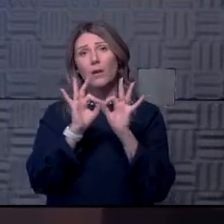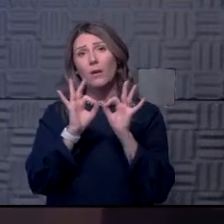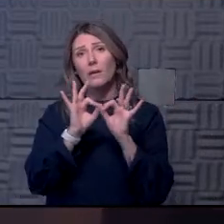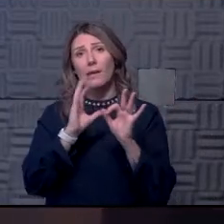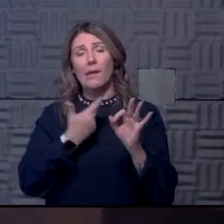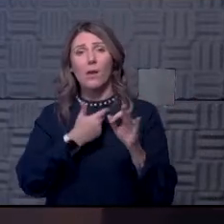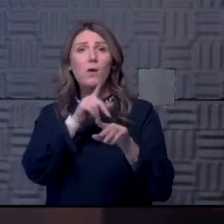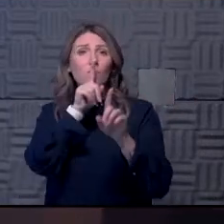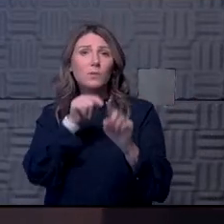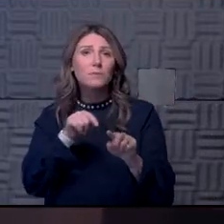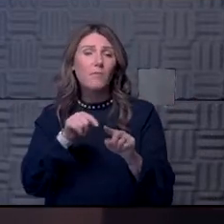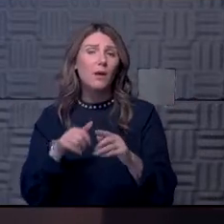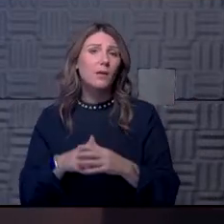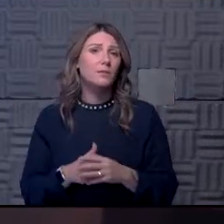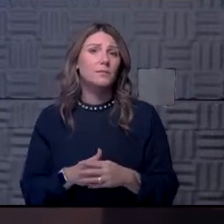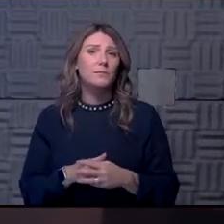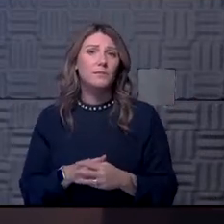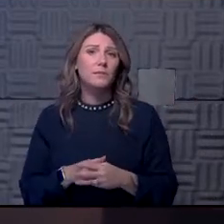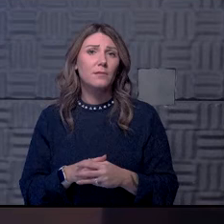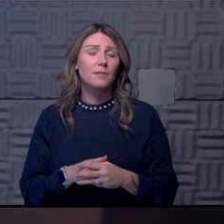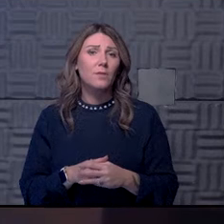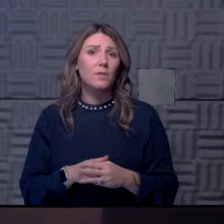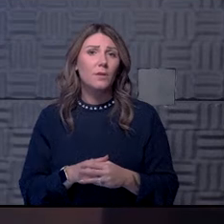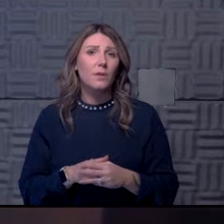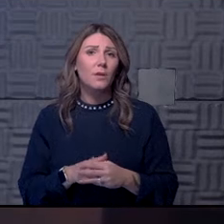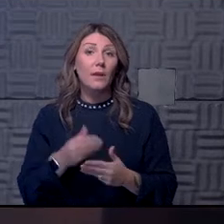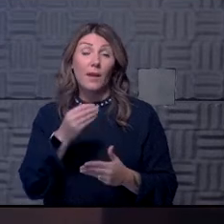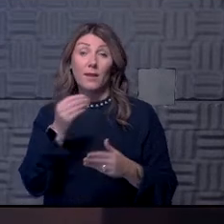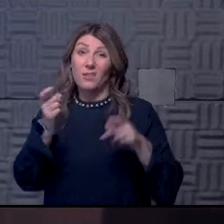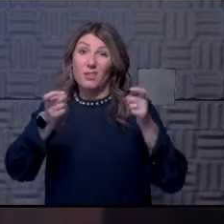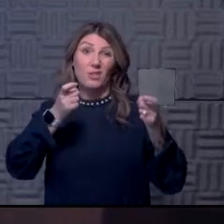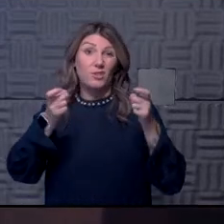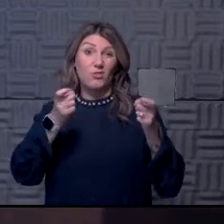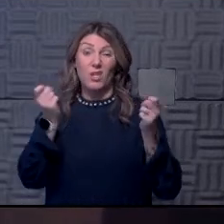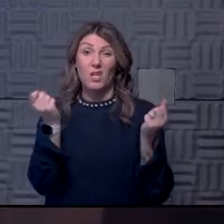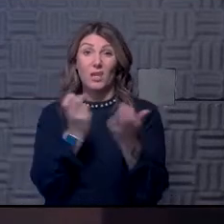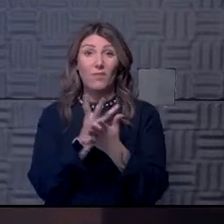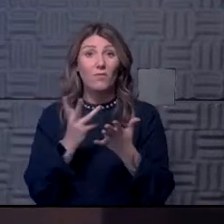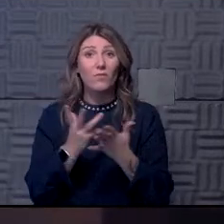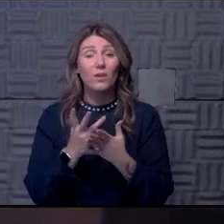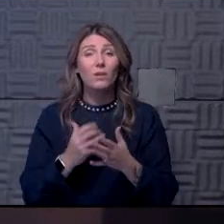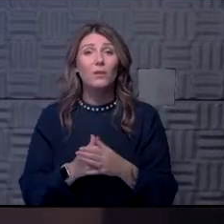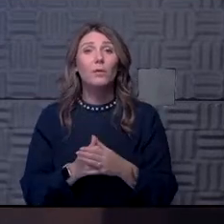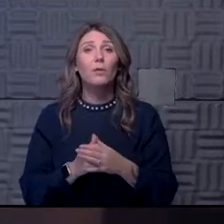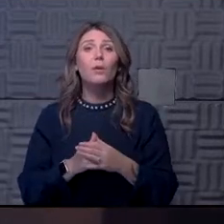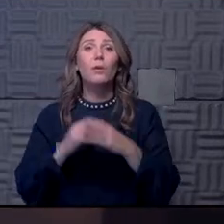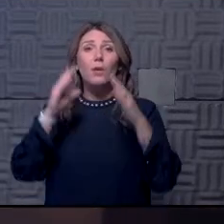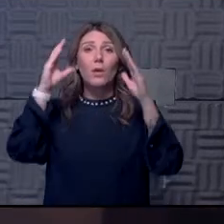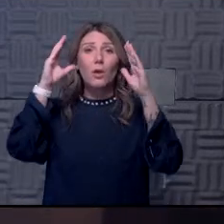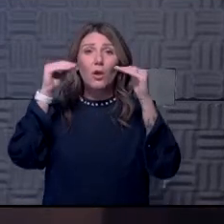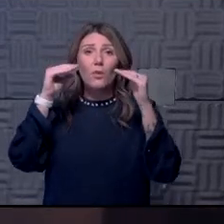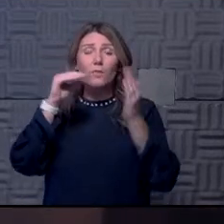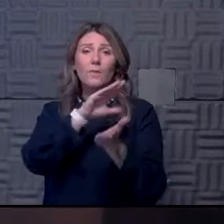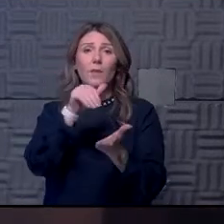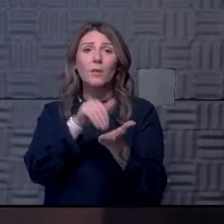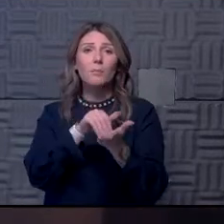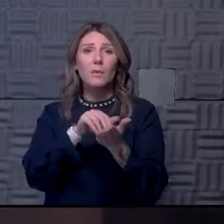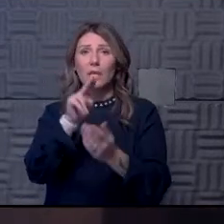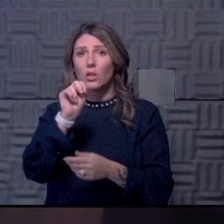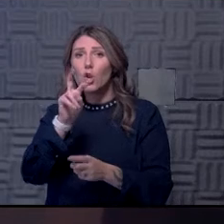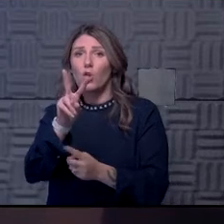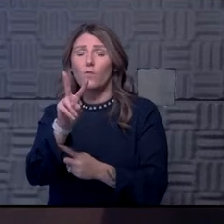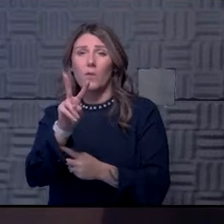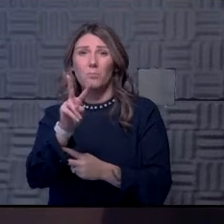response and, uh, controlling this. So yeah, we're hopefully, I think mid-November is our,